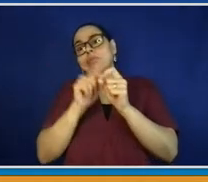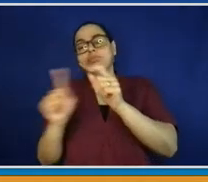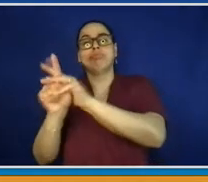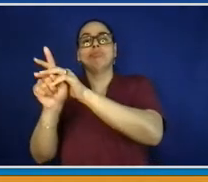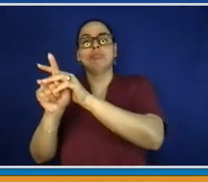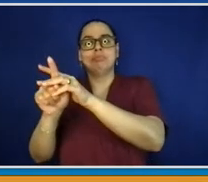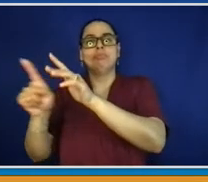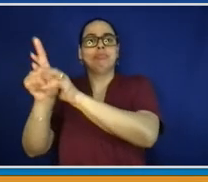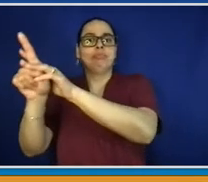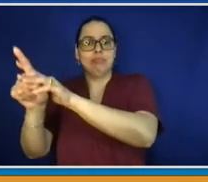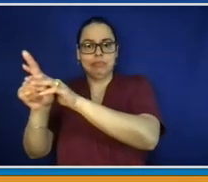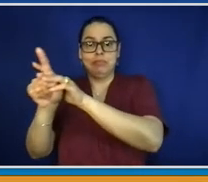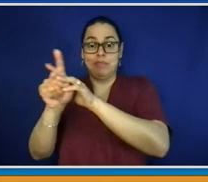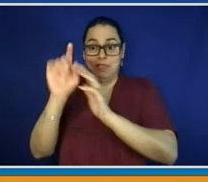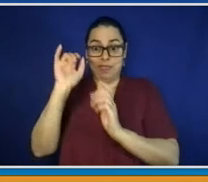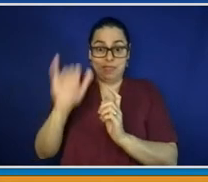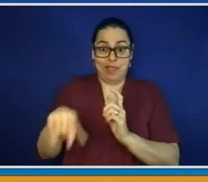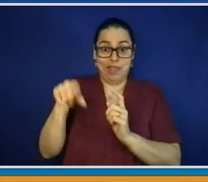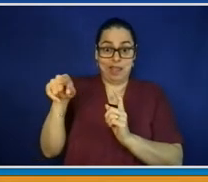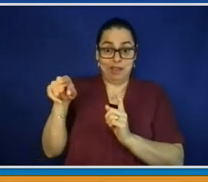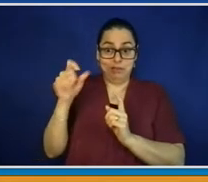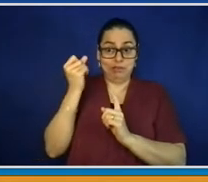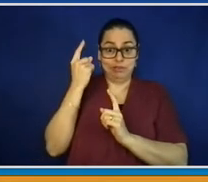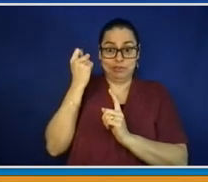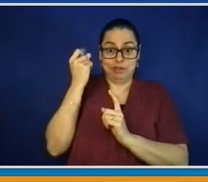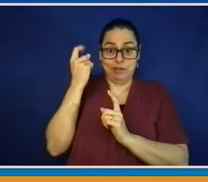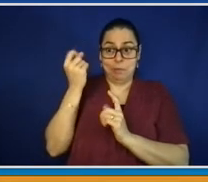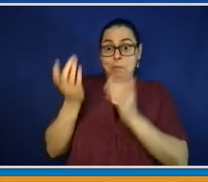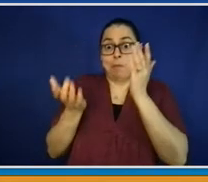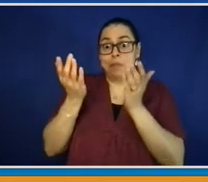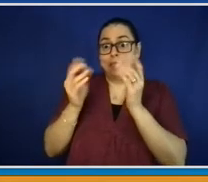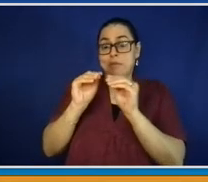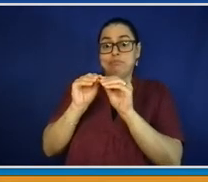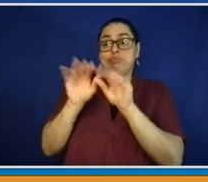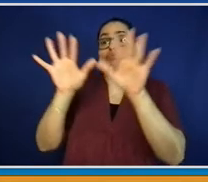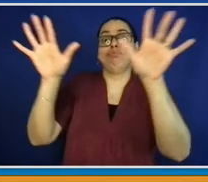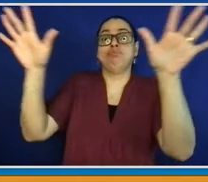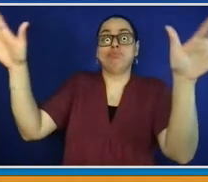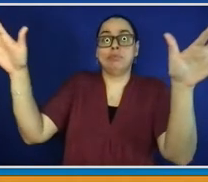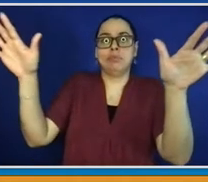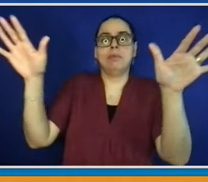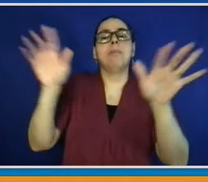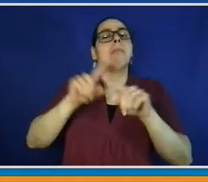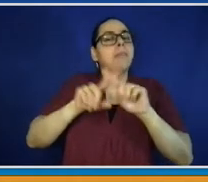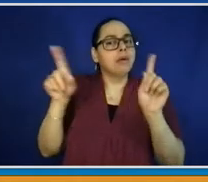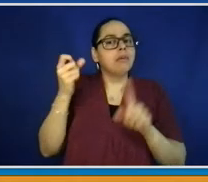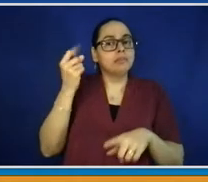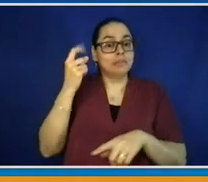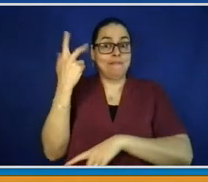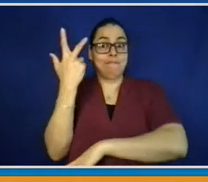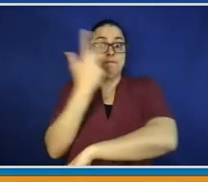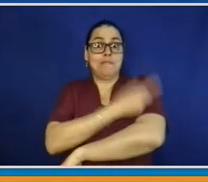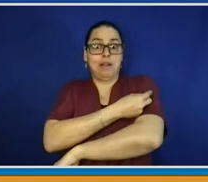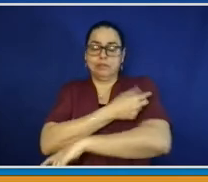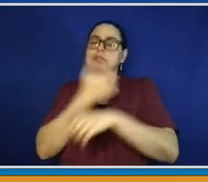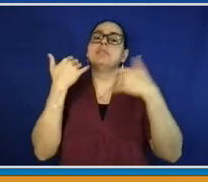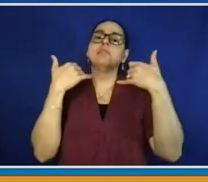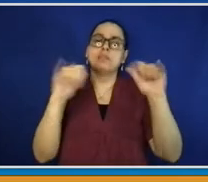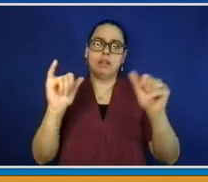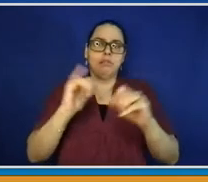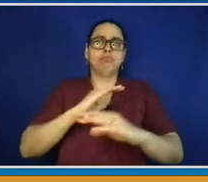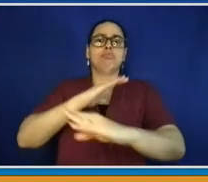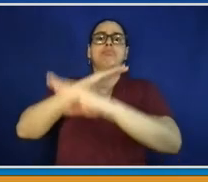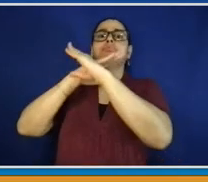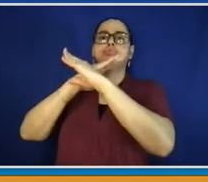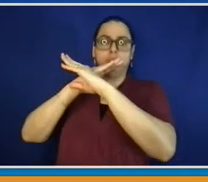just means that the variant is more likely to break through. But that doesn't mean that we're going to see an uptick in the amount of infections. And